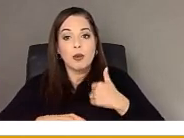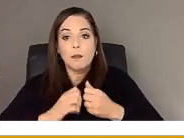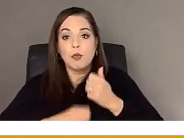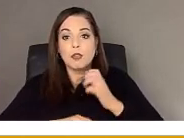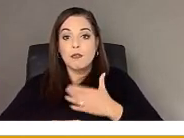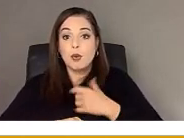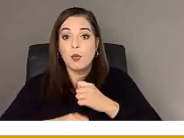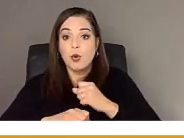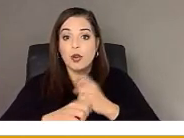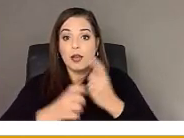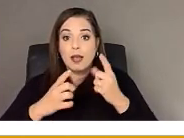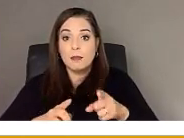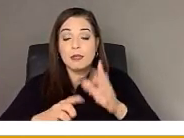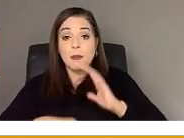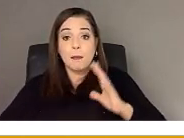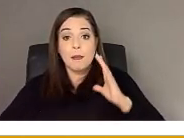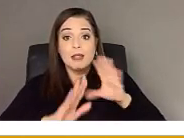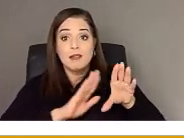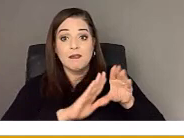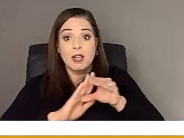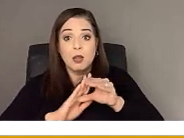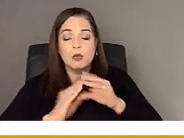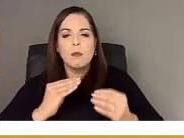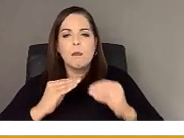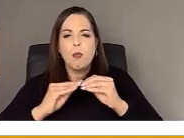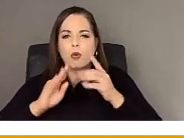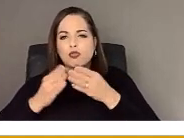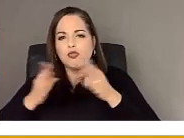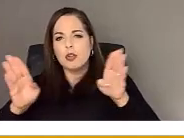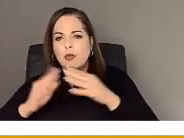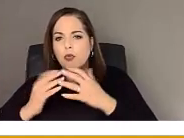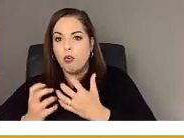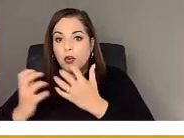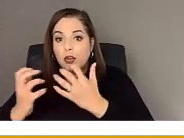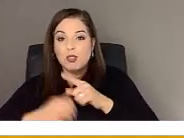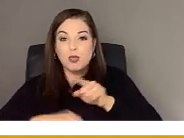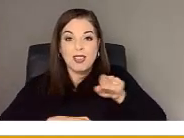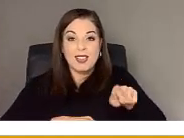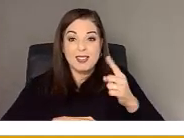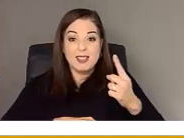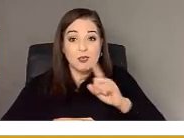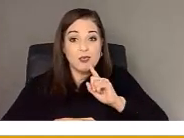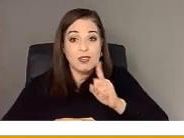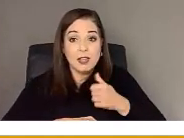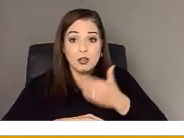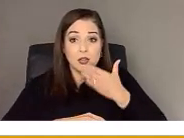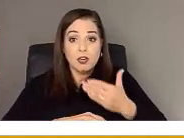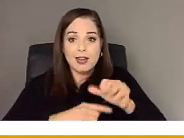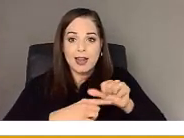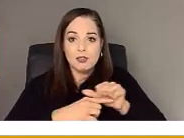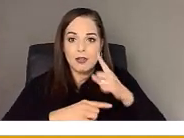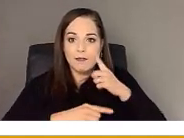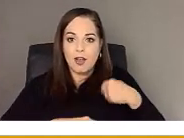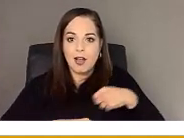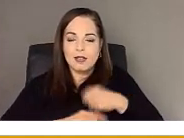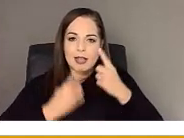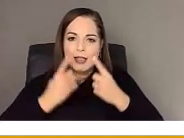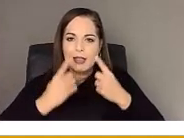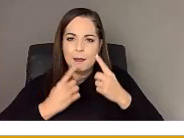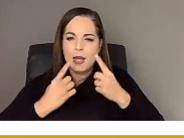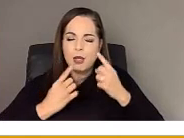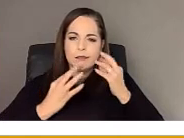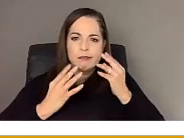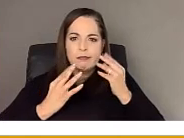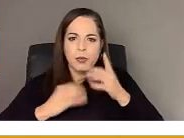Past videos we've created have been for more general audiences, so this was a very good exercise for us to think critically about to